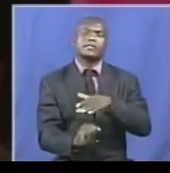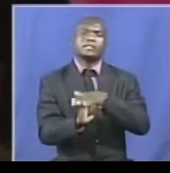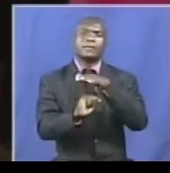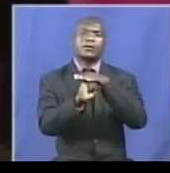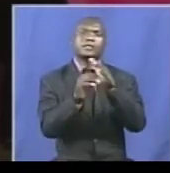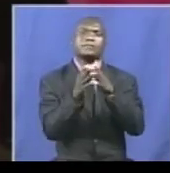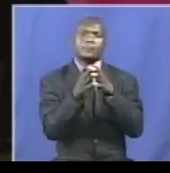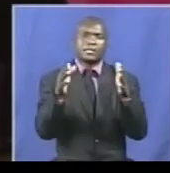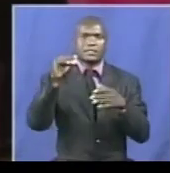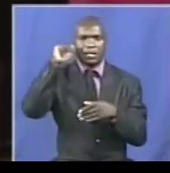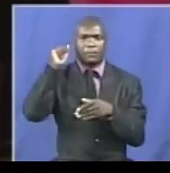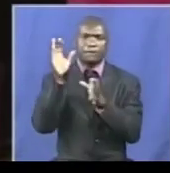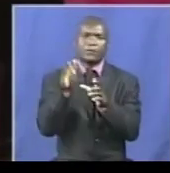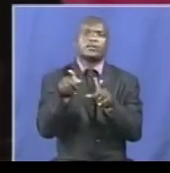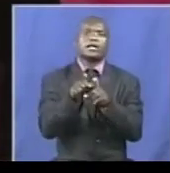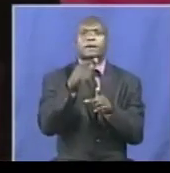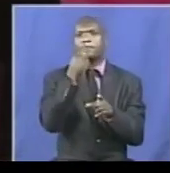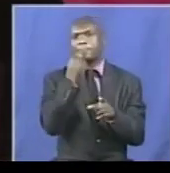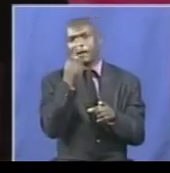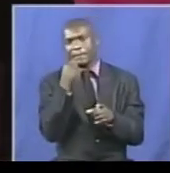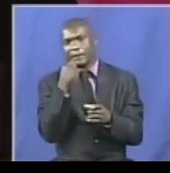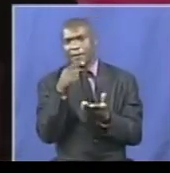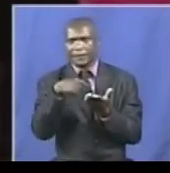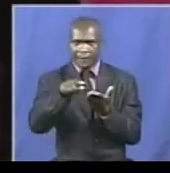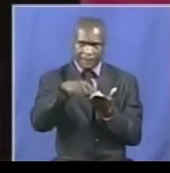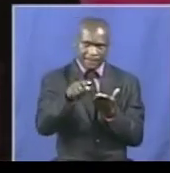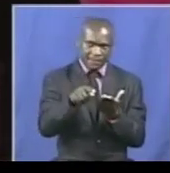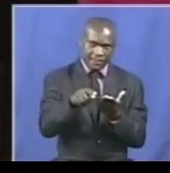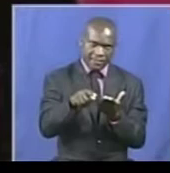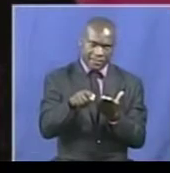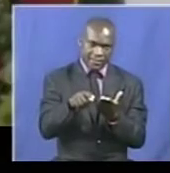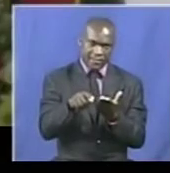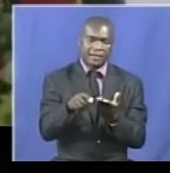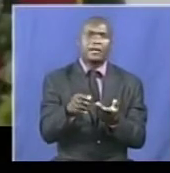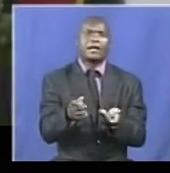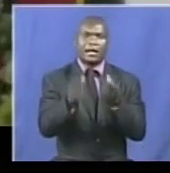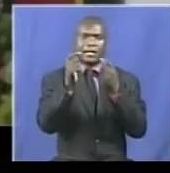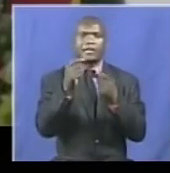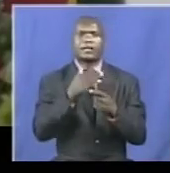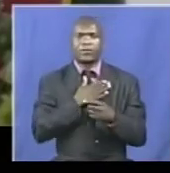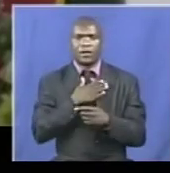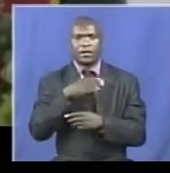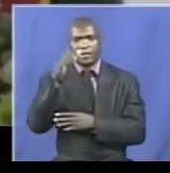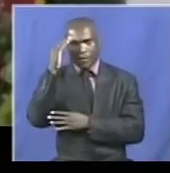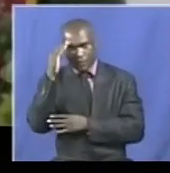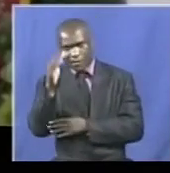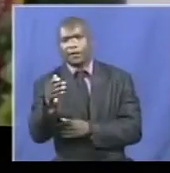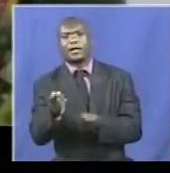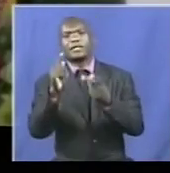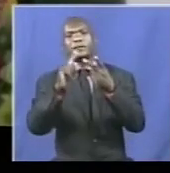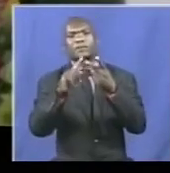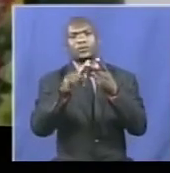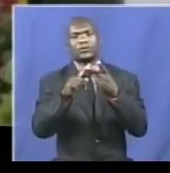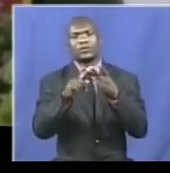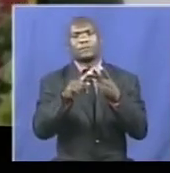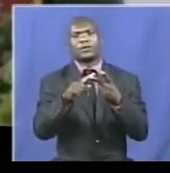party and its president, Comrade G. Mugabe. Fedor Salus, the first lady, Comrade